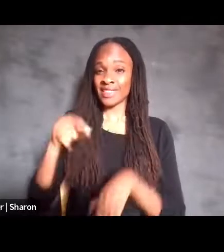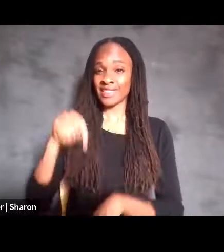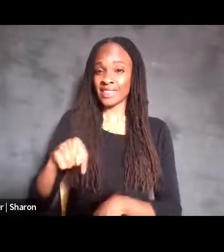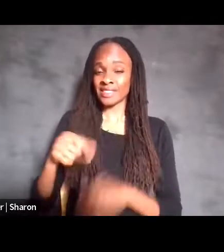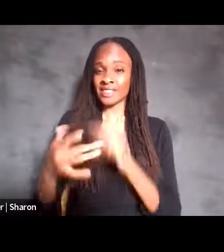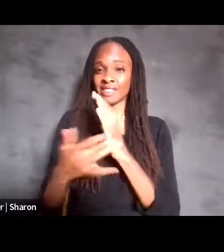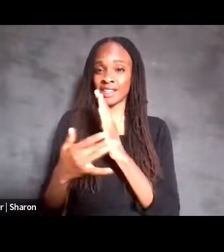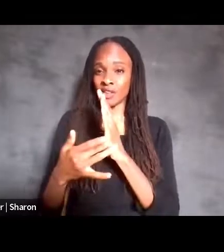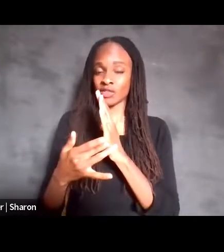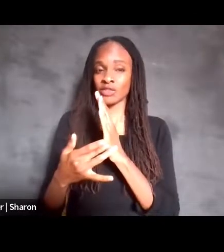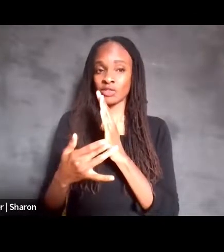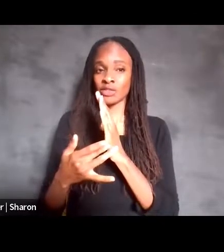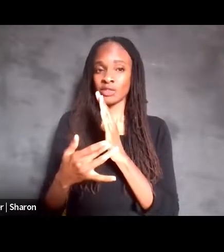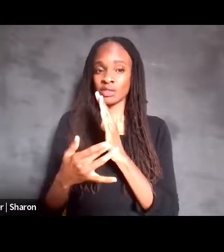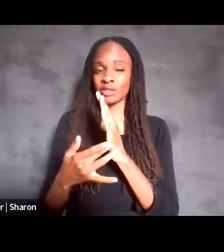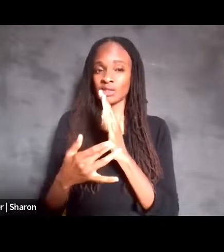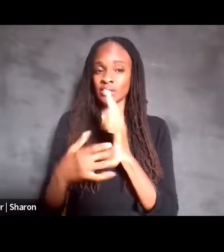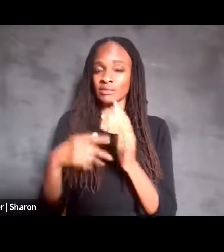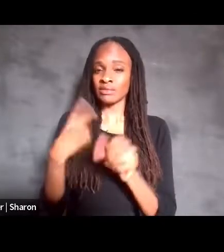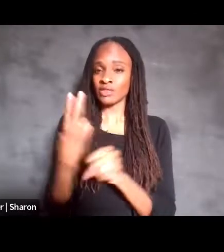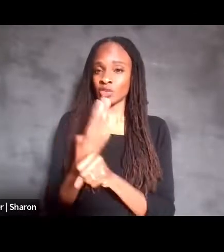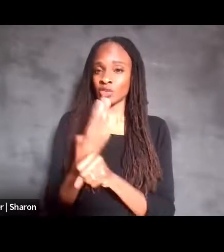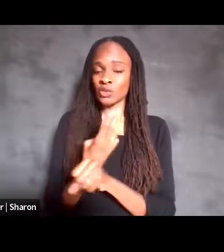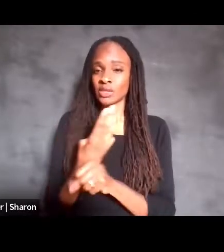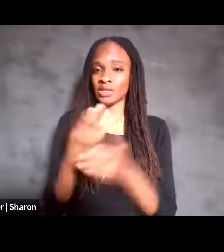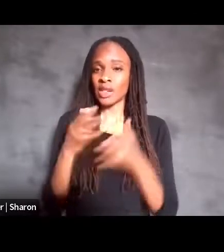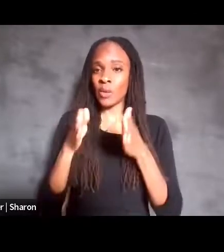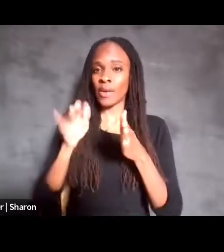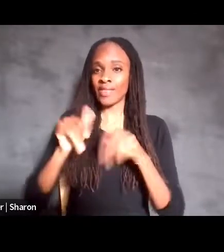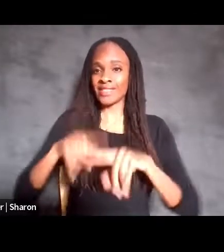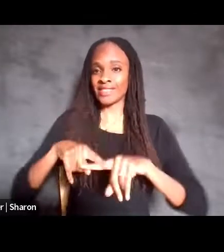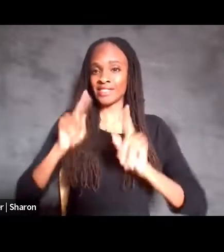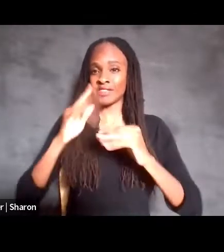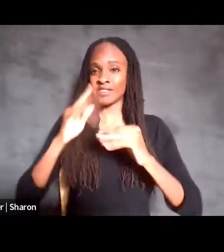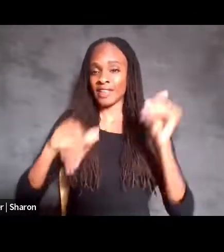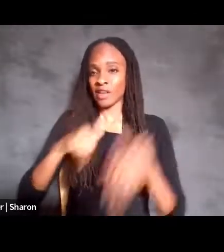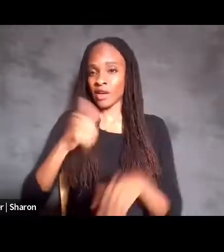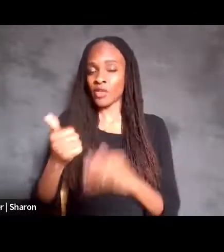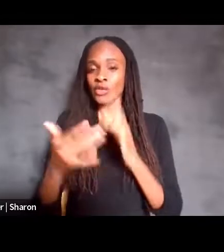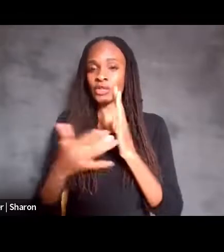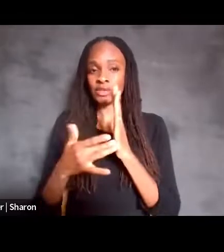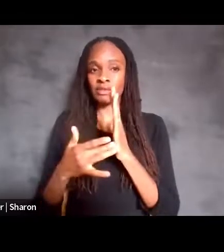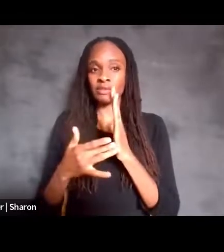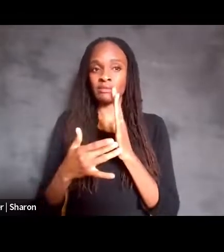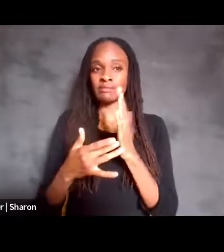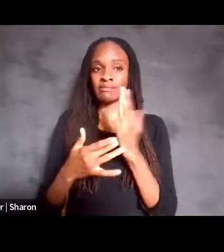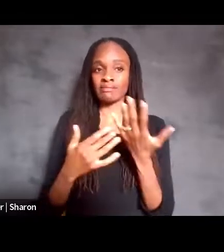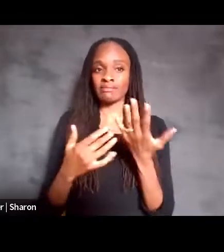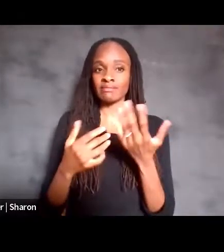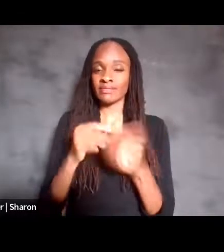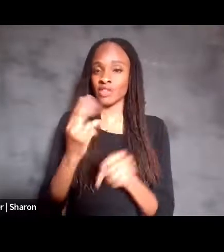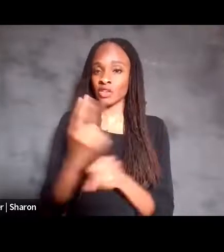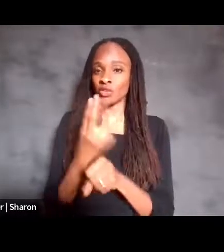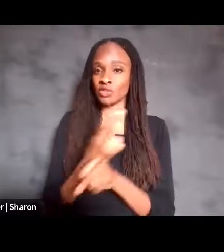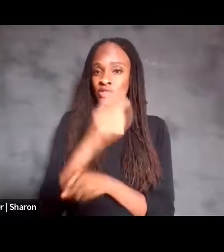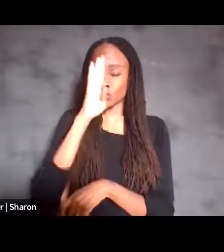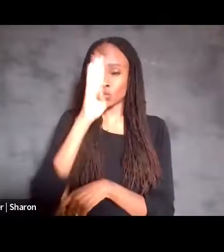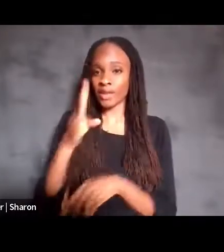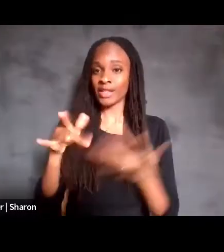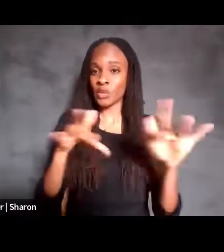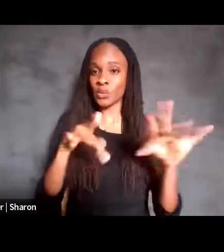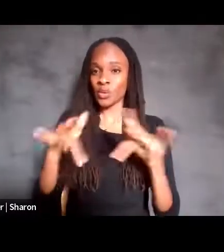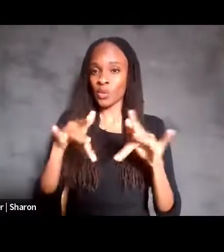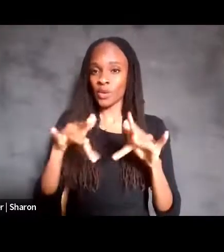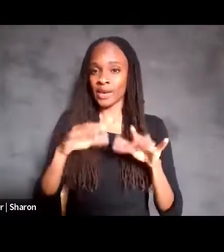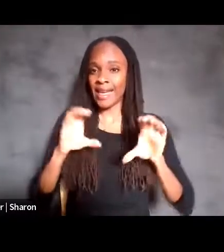uses in a way that's different from these other technologies that are mentioned uses directly recorded activity from the brain, which